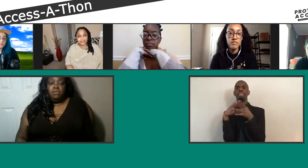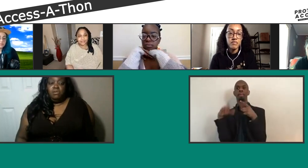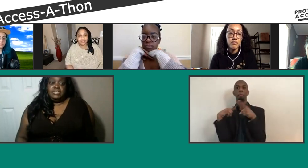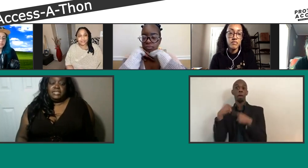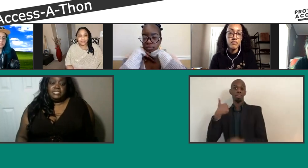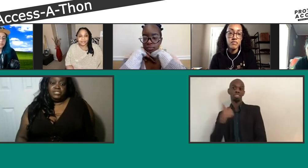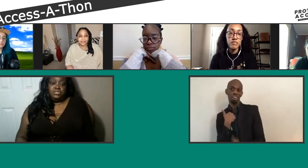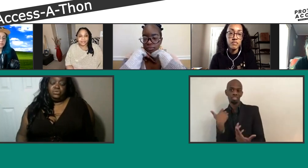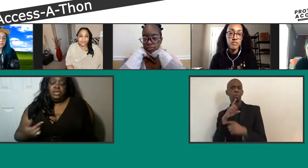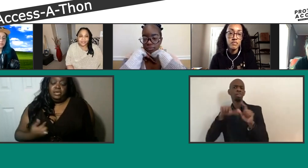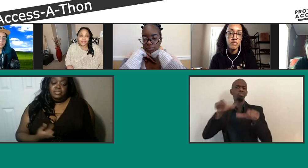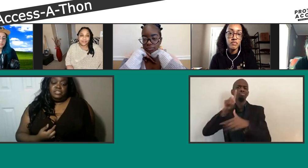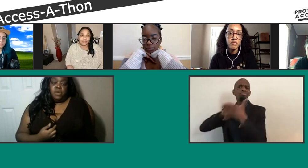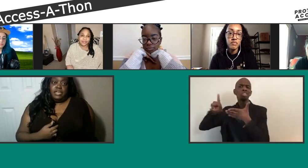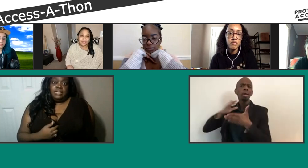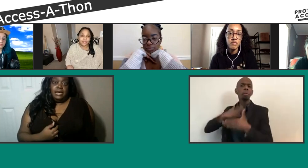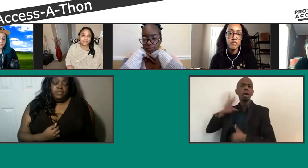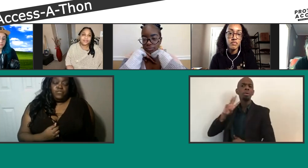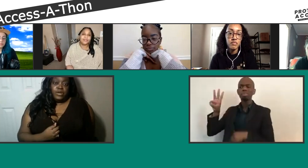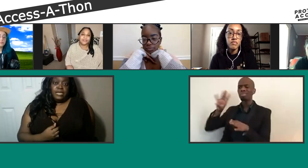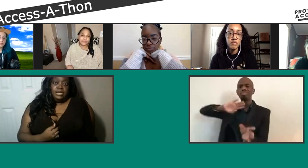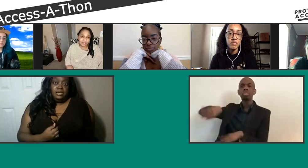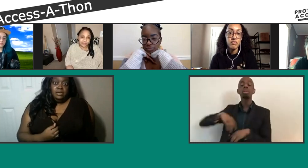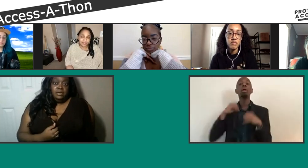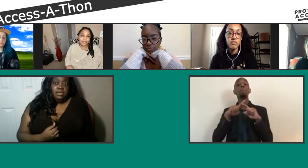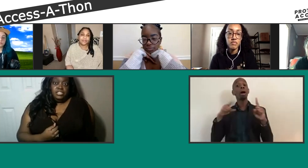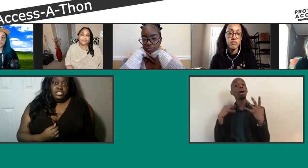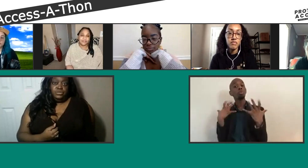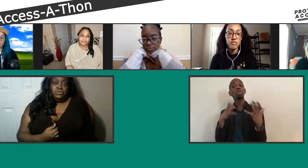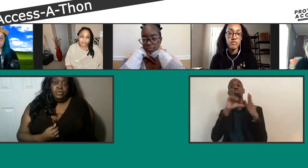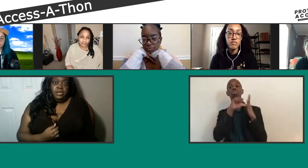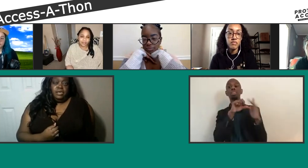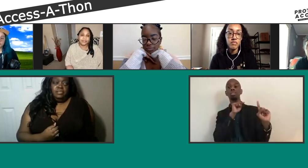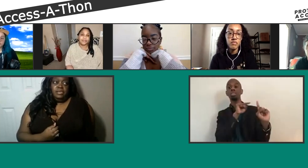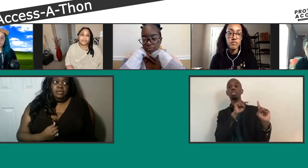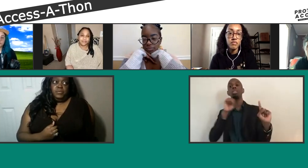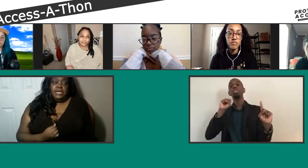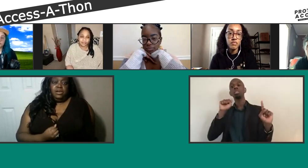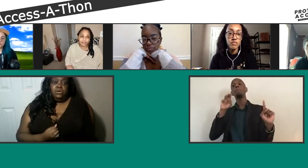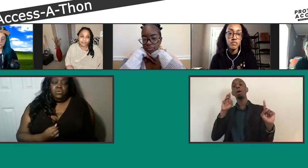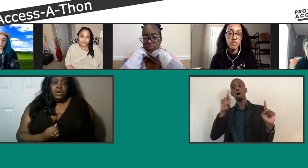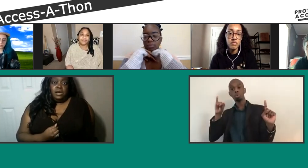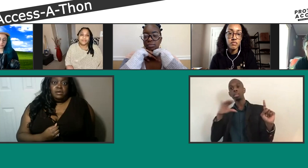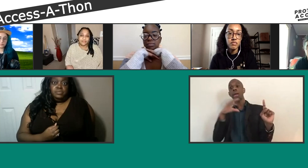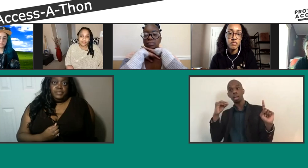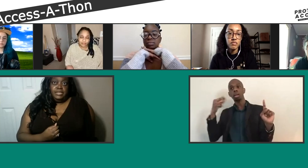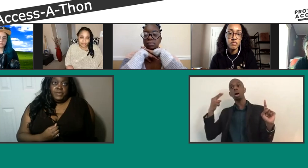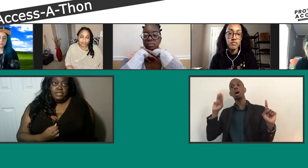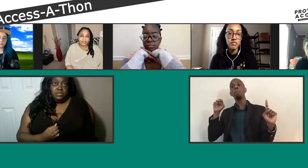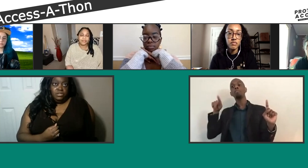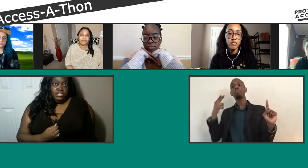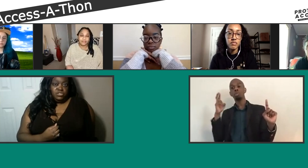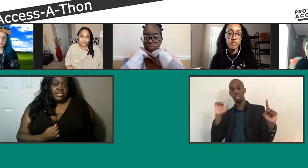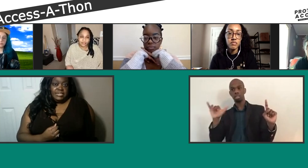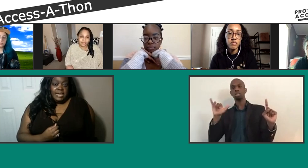to call more attention to the Samarian Humphrey issue. The Plano Independent